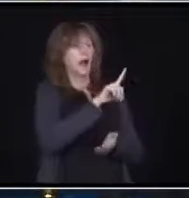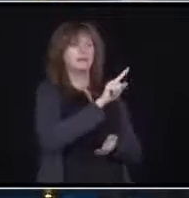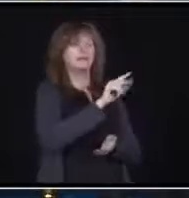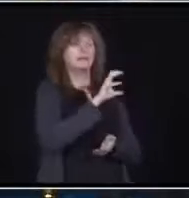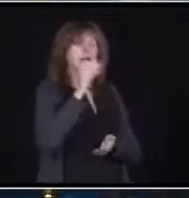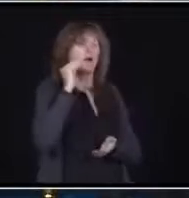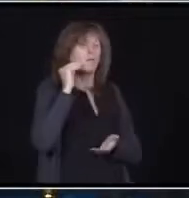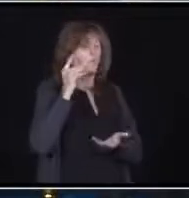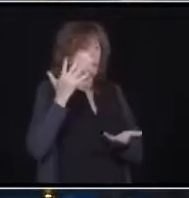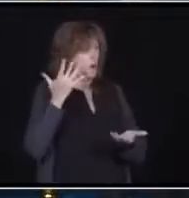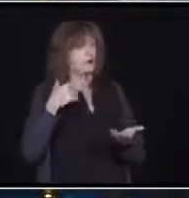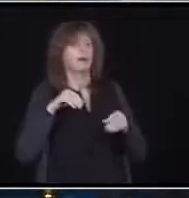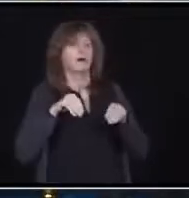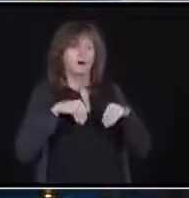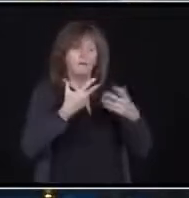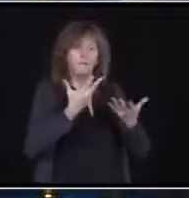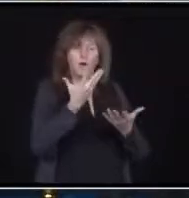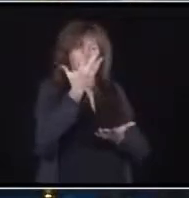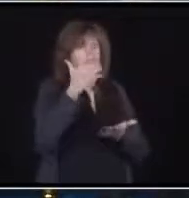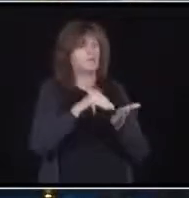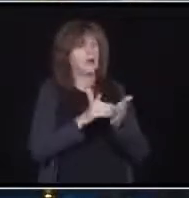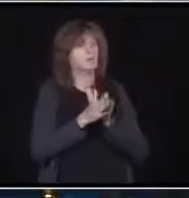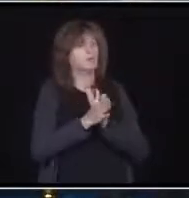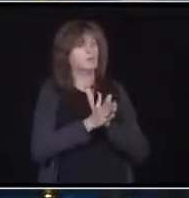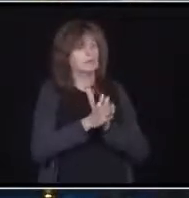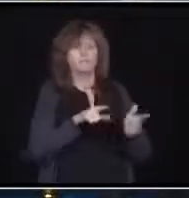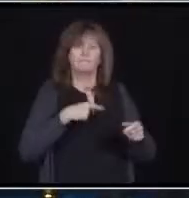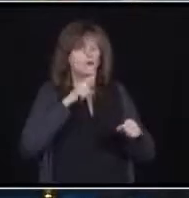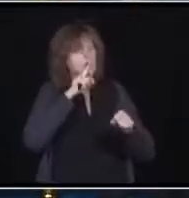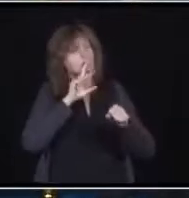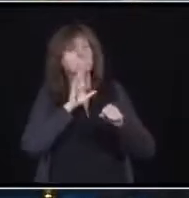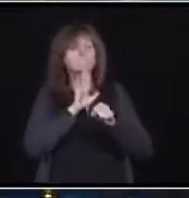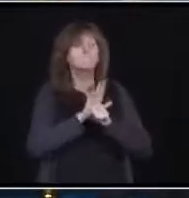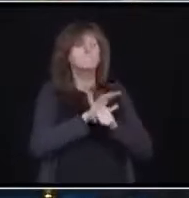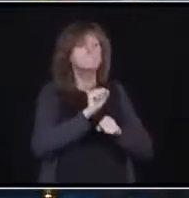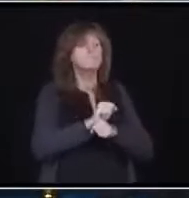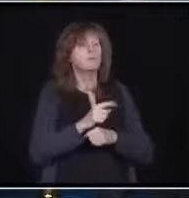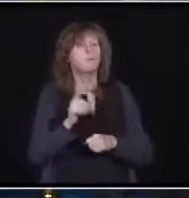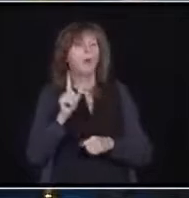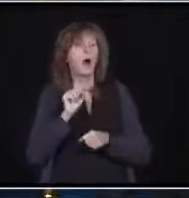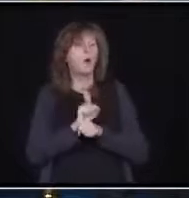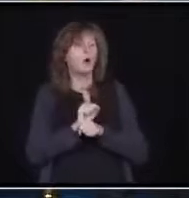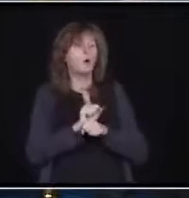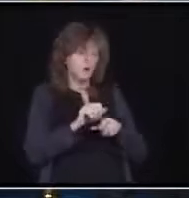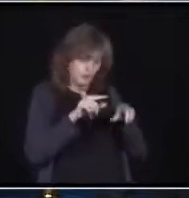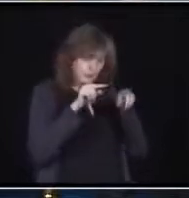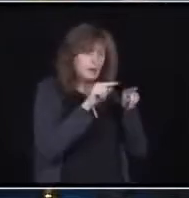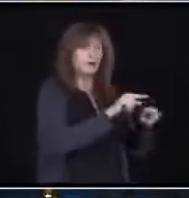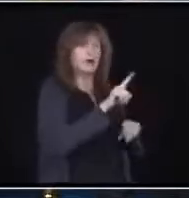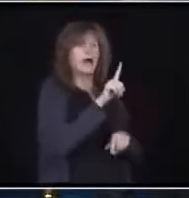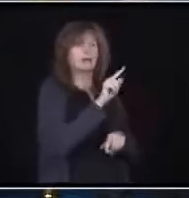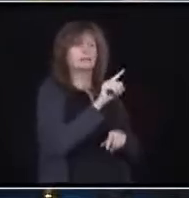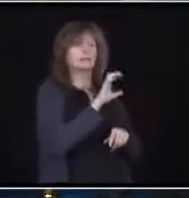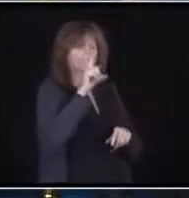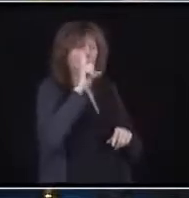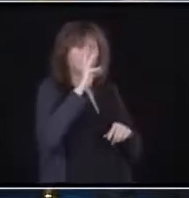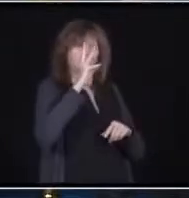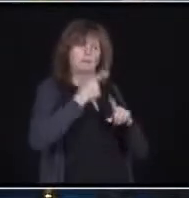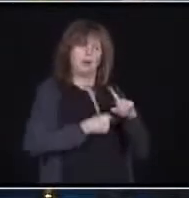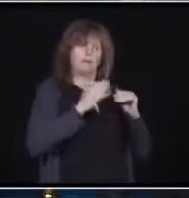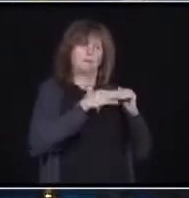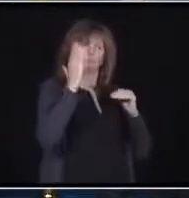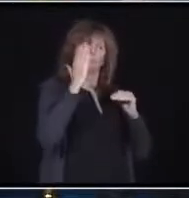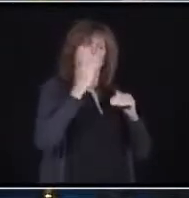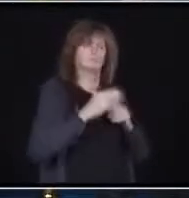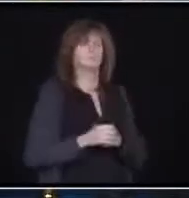incentive for committing to work in a long-term care home for at least six months. The PSW fast-track will